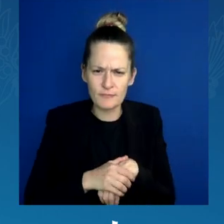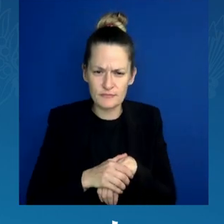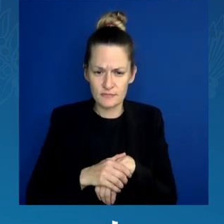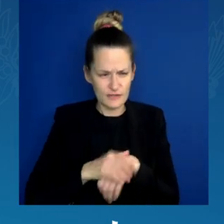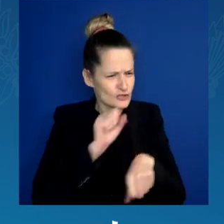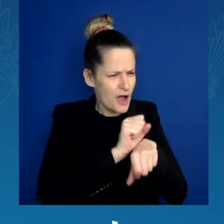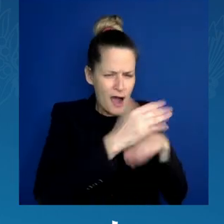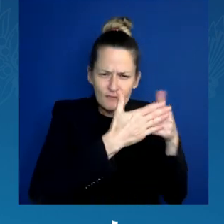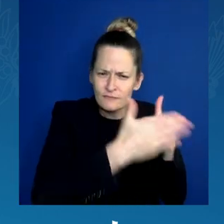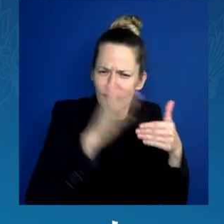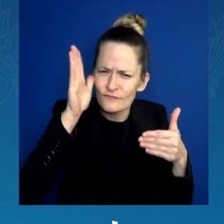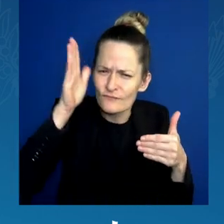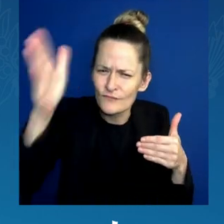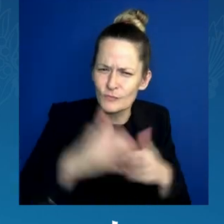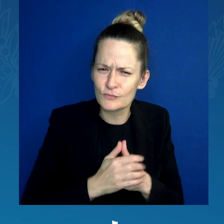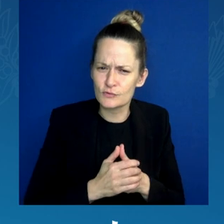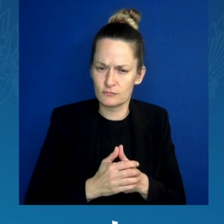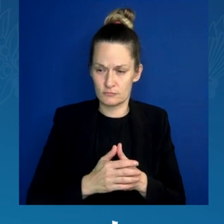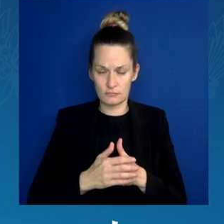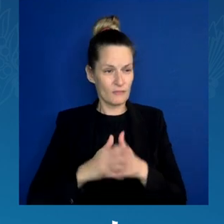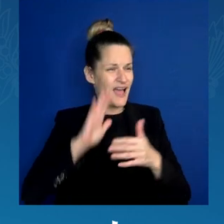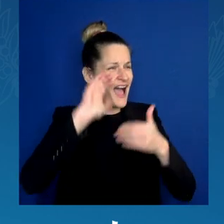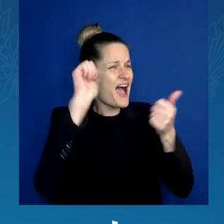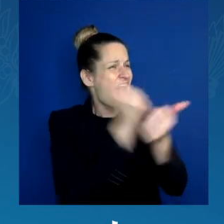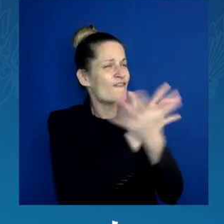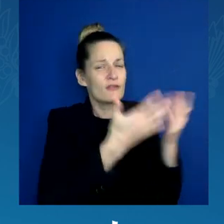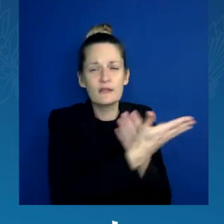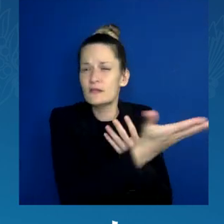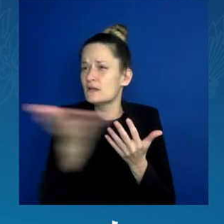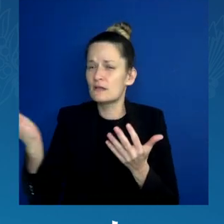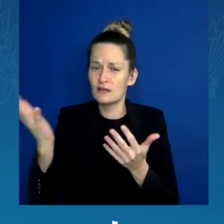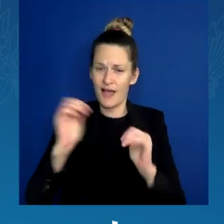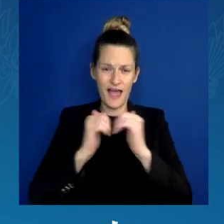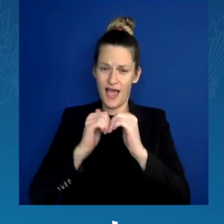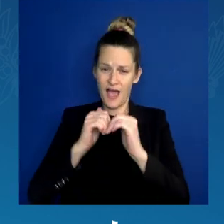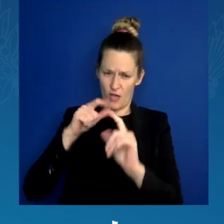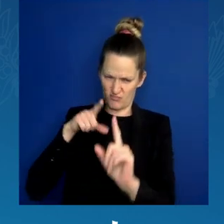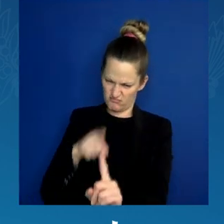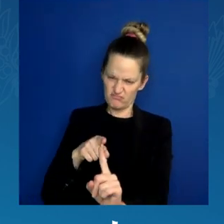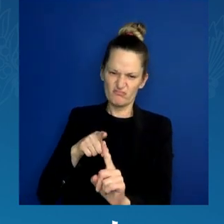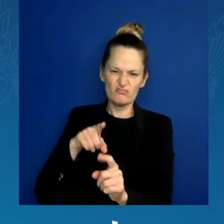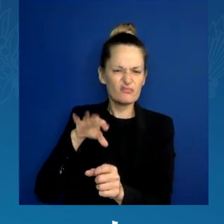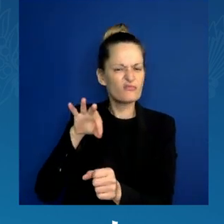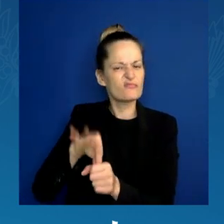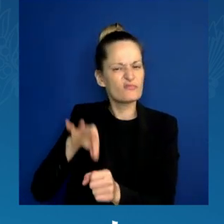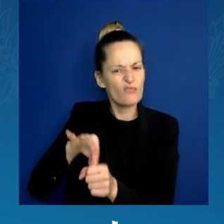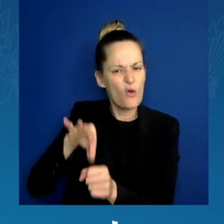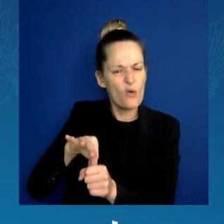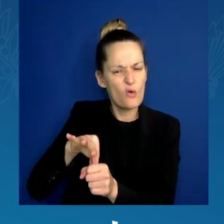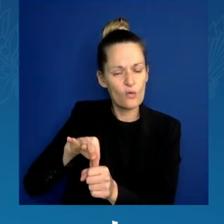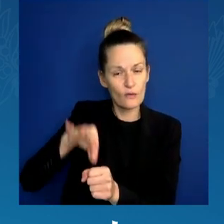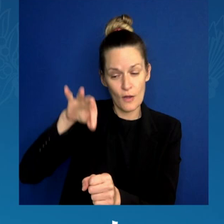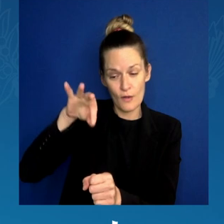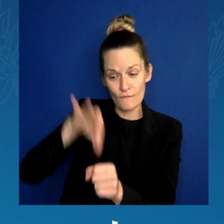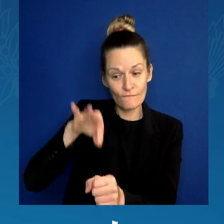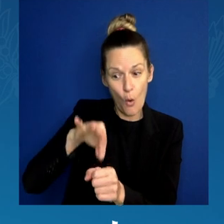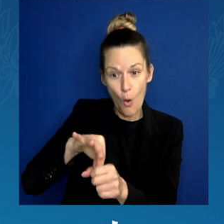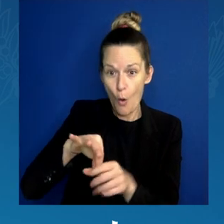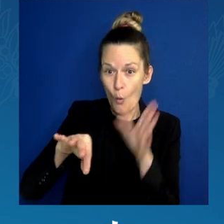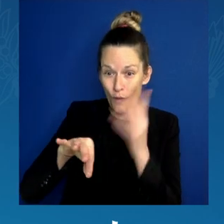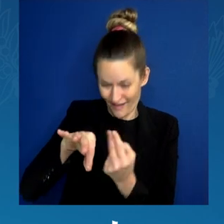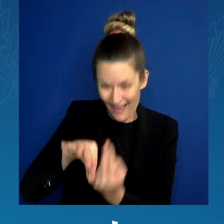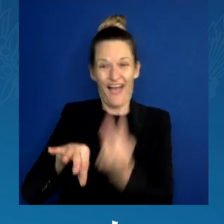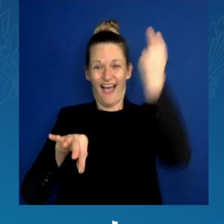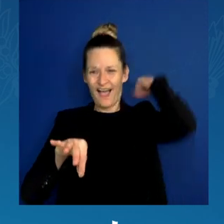Elections and voting are not actions that are backward-looking. They are forward-looking. It is about how we move forward together as a